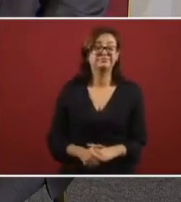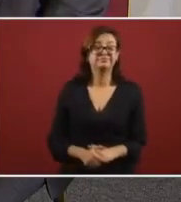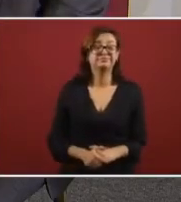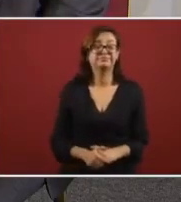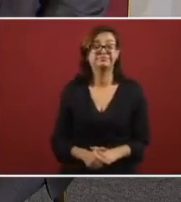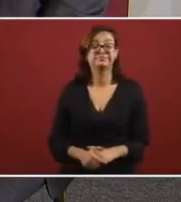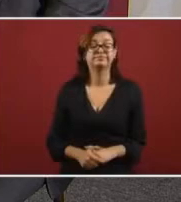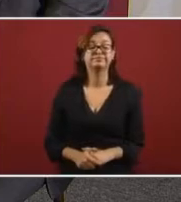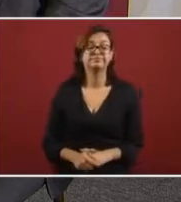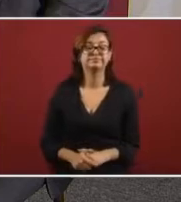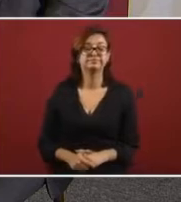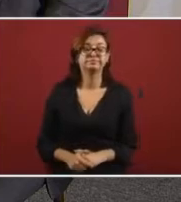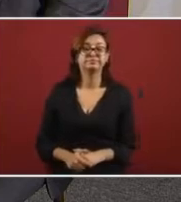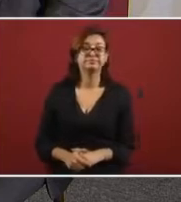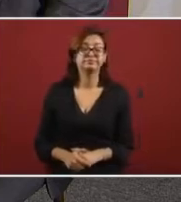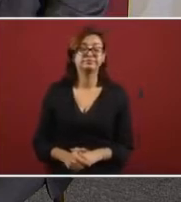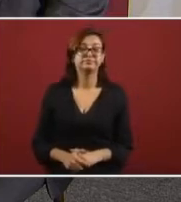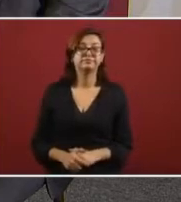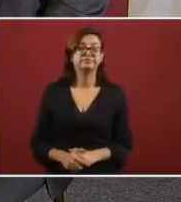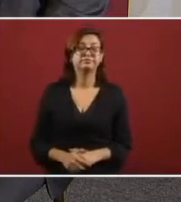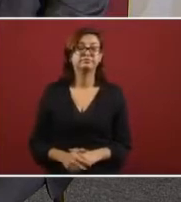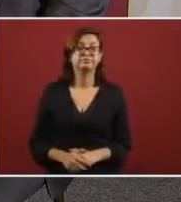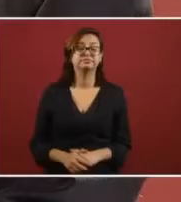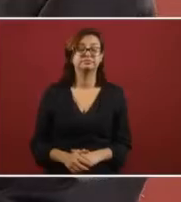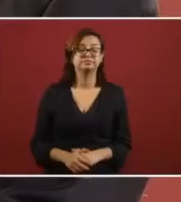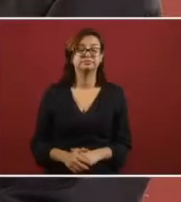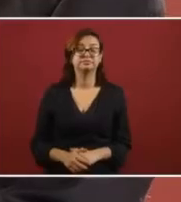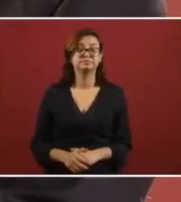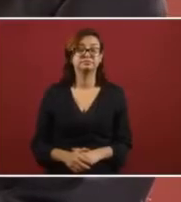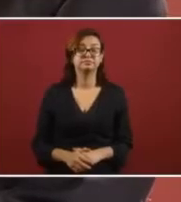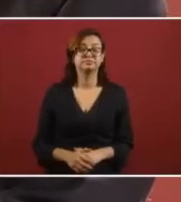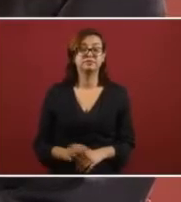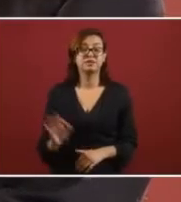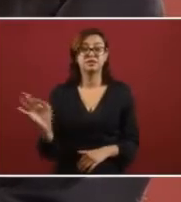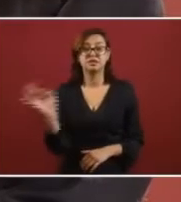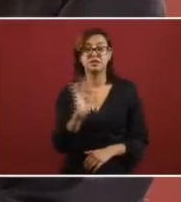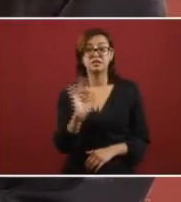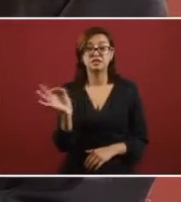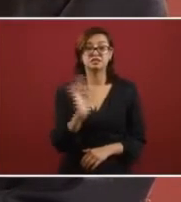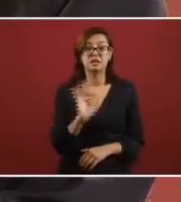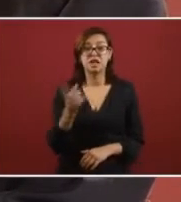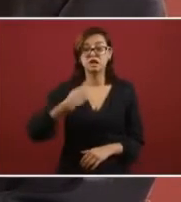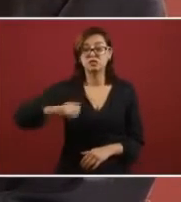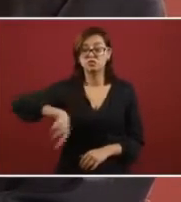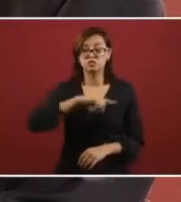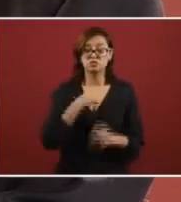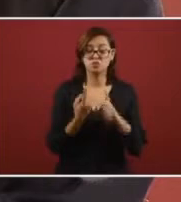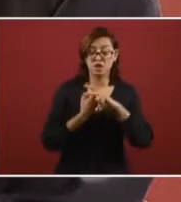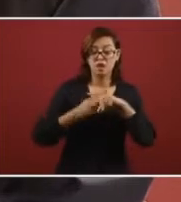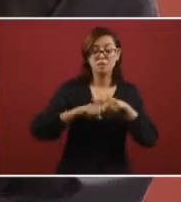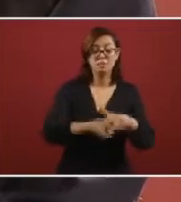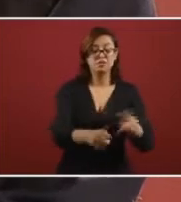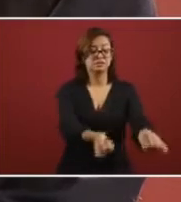we had not intervened if we with a budget